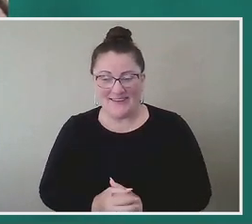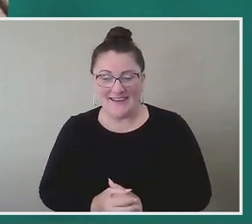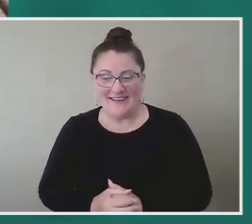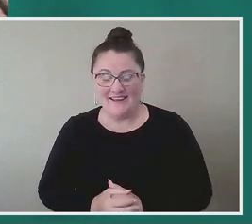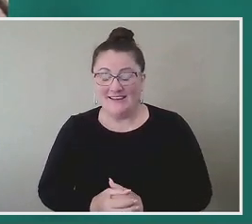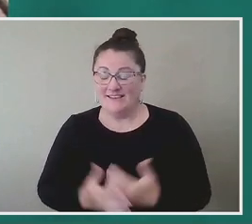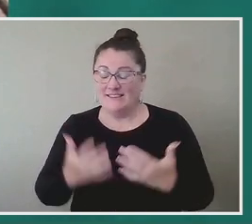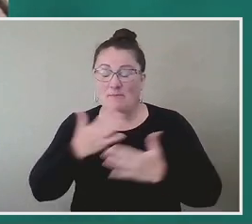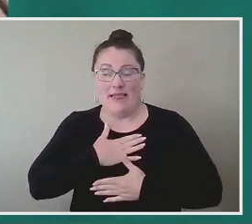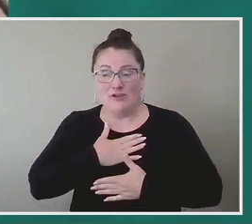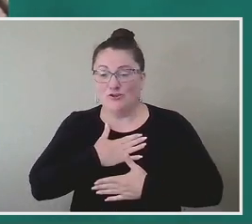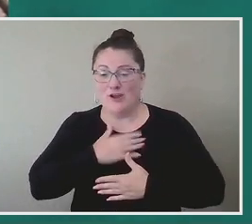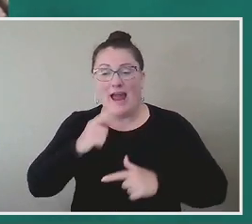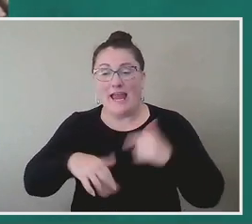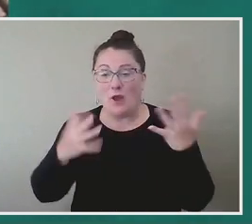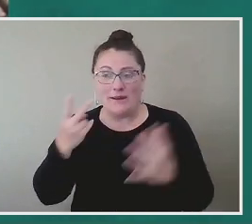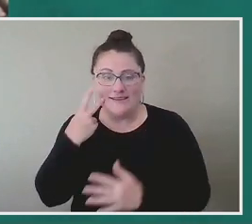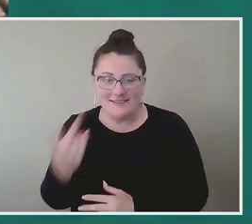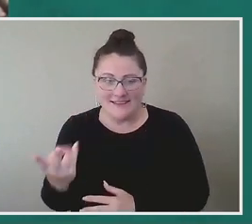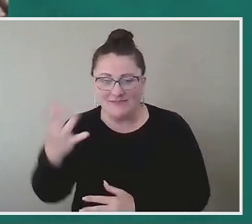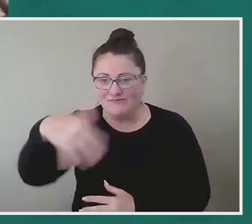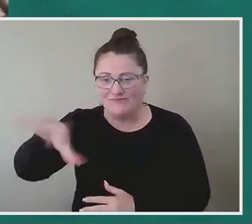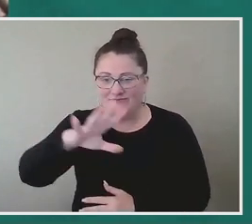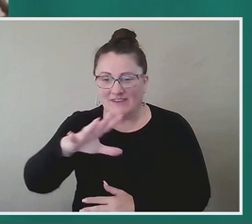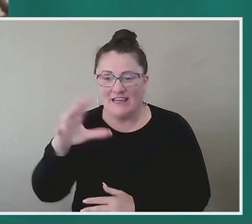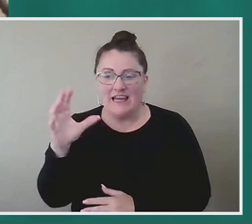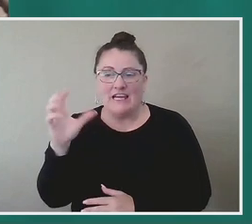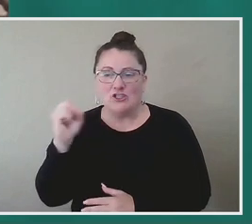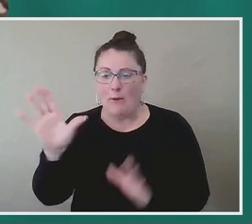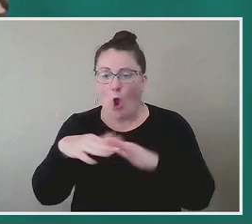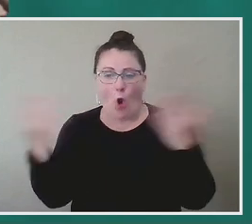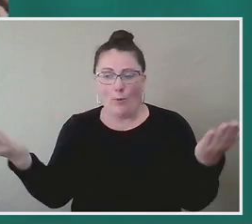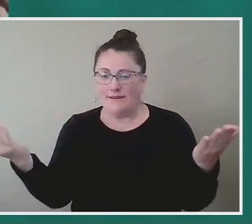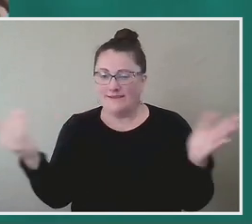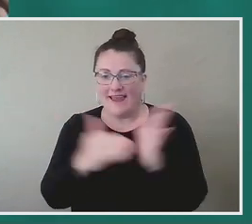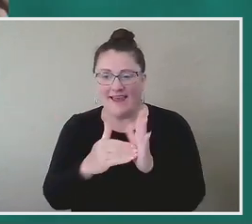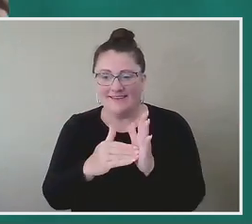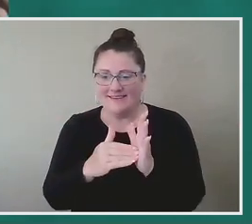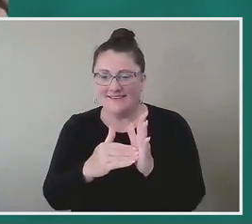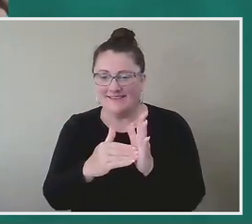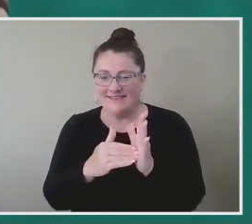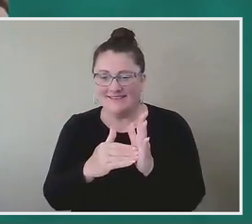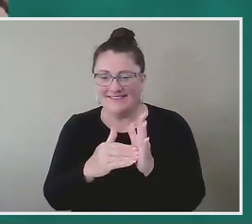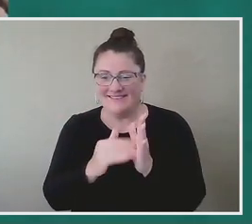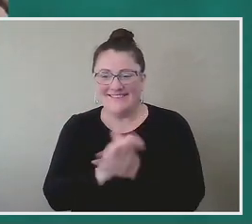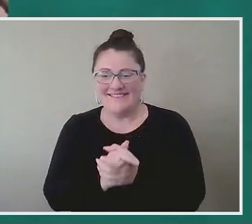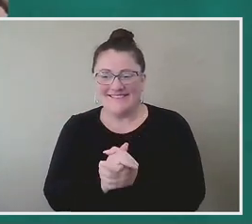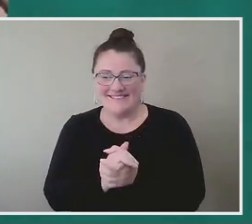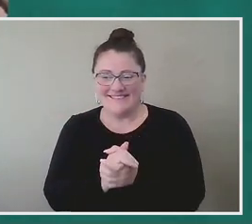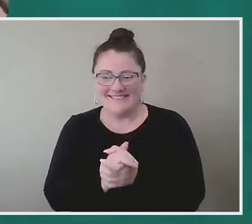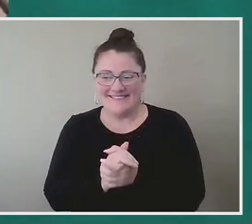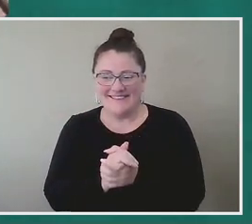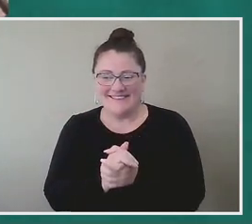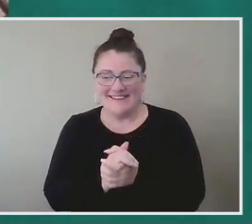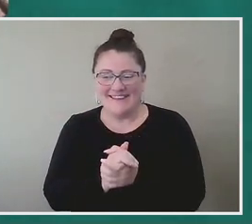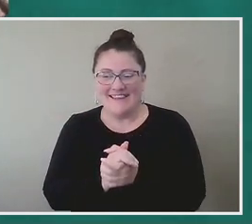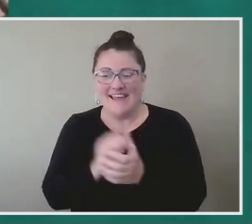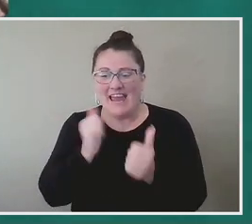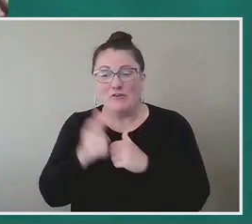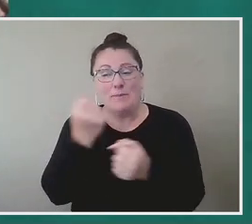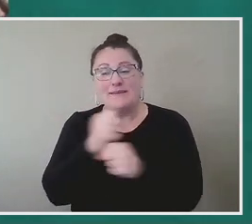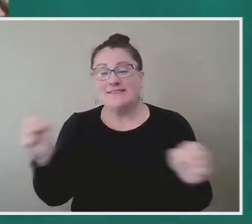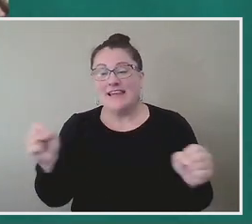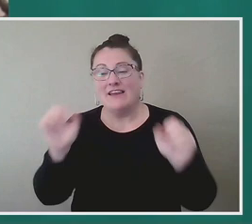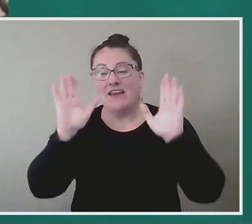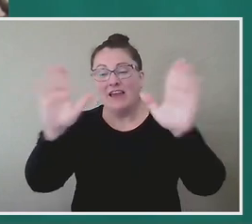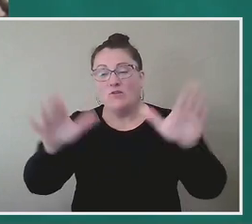it's been a pleasure. I can't wait to see everyone when the Schomburg opens back up again, uh, opens back up again and, uh, everybody be safe and have a wonderful